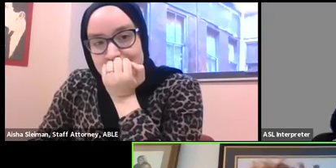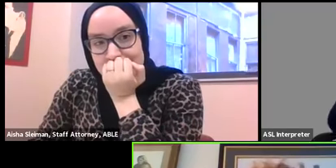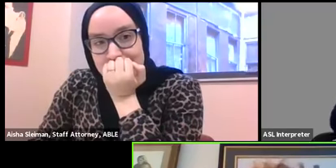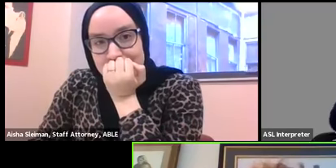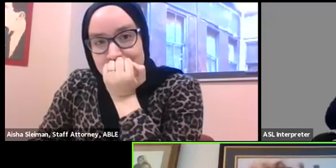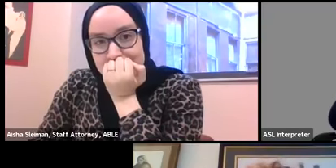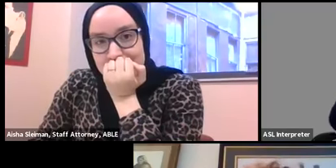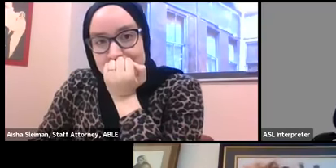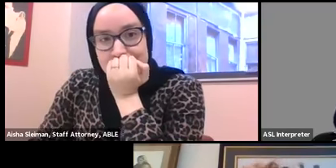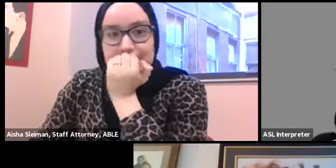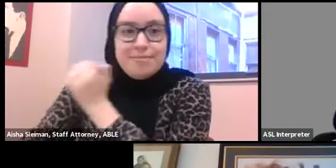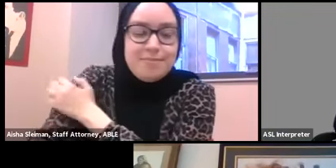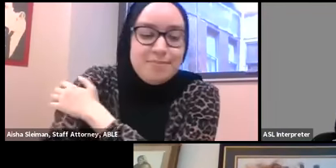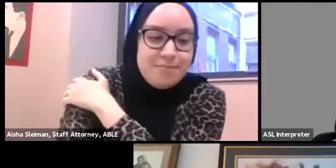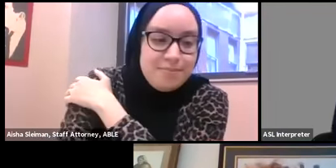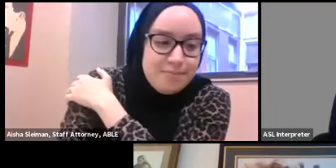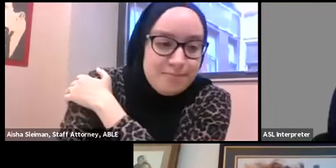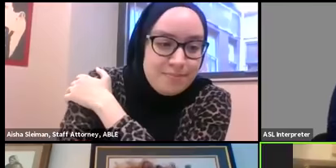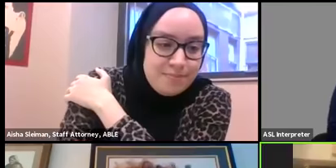conversations